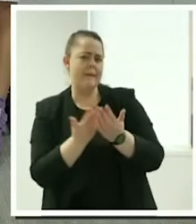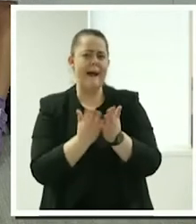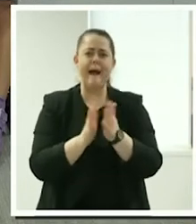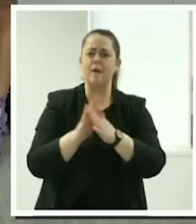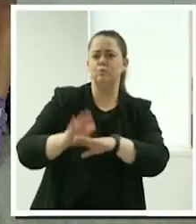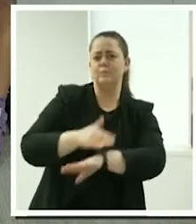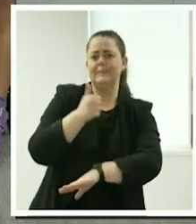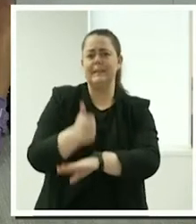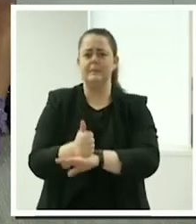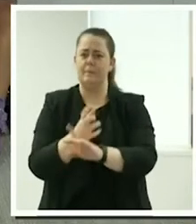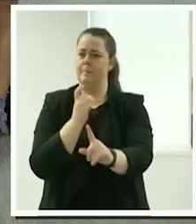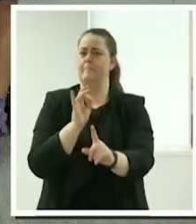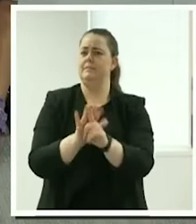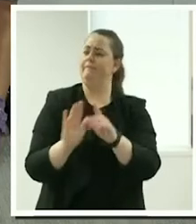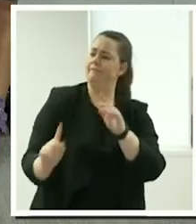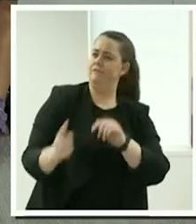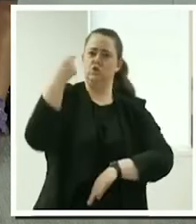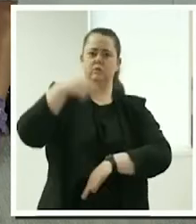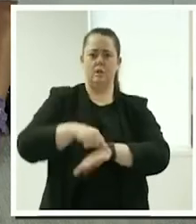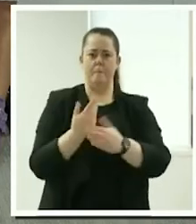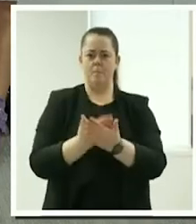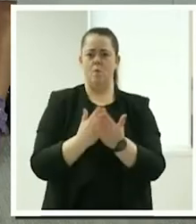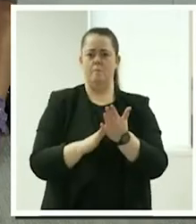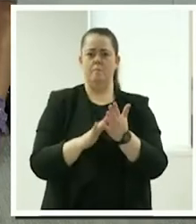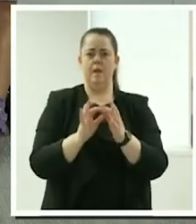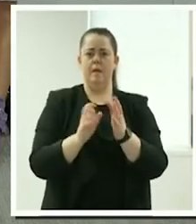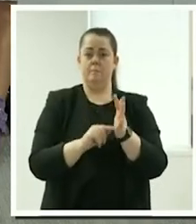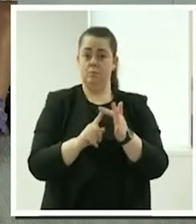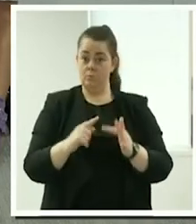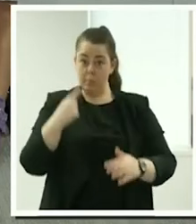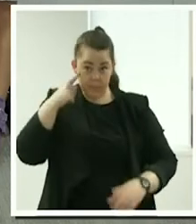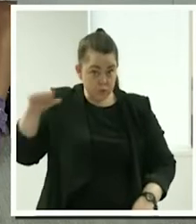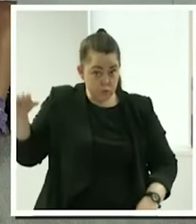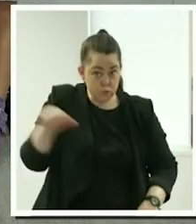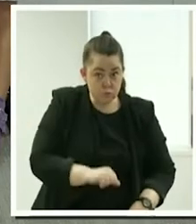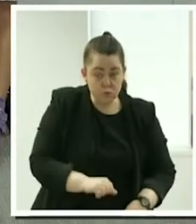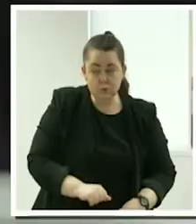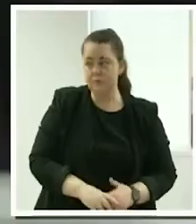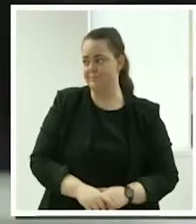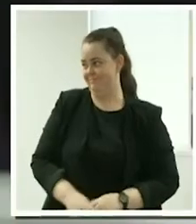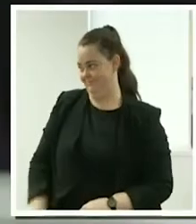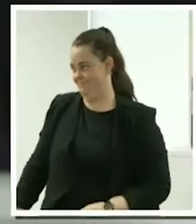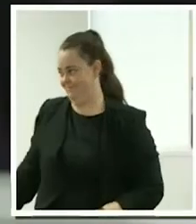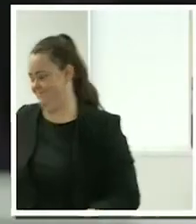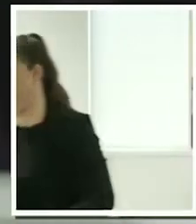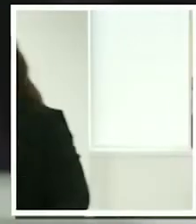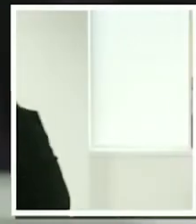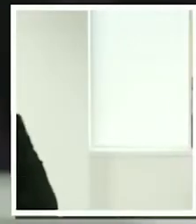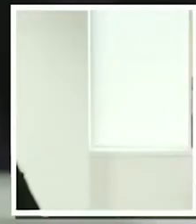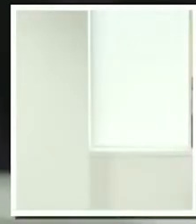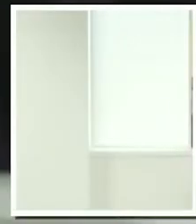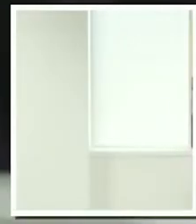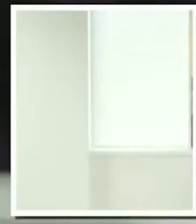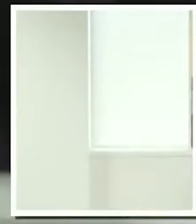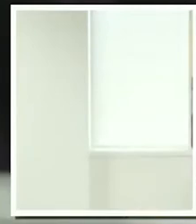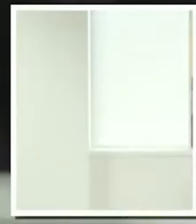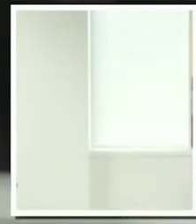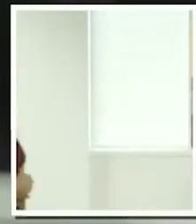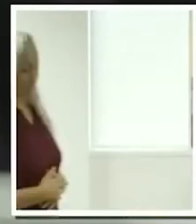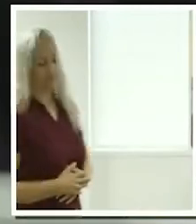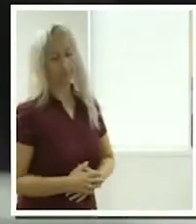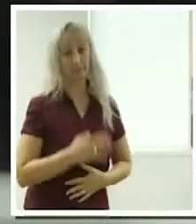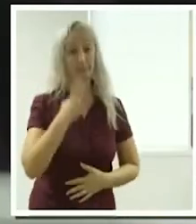mobile platform is it something they should do i my tip is um when you look on the